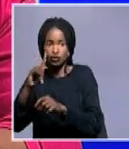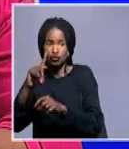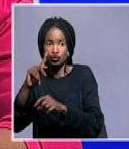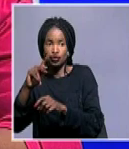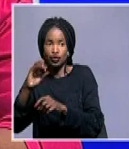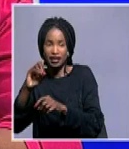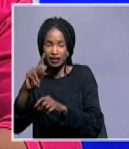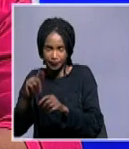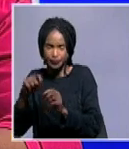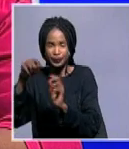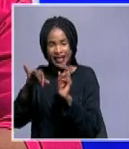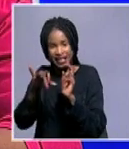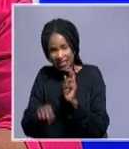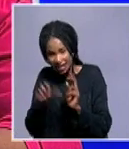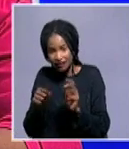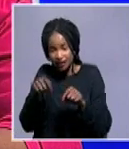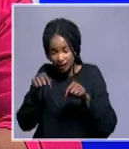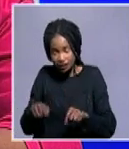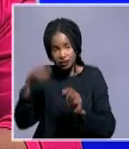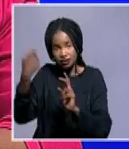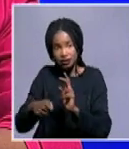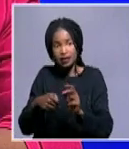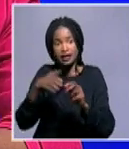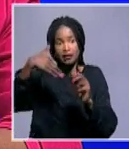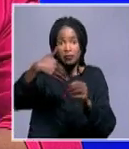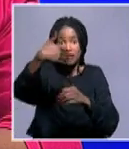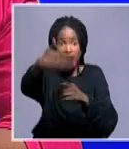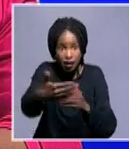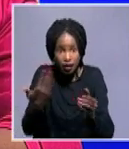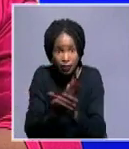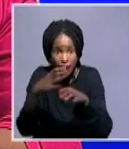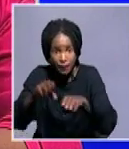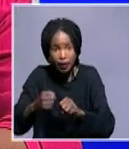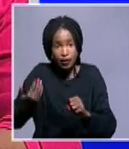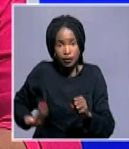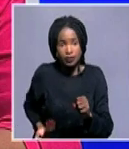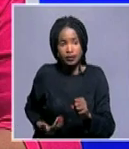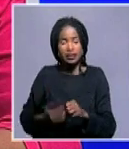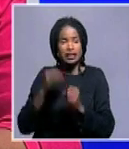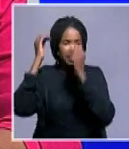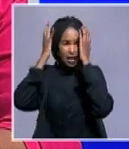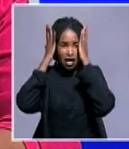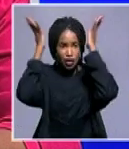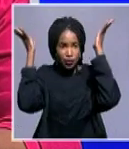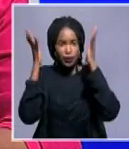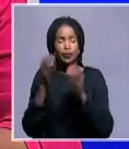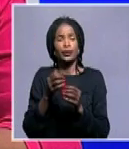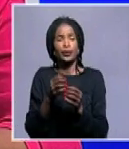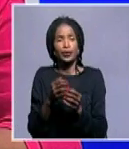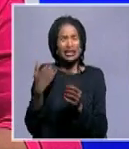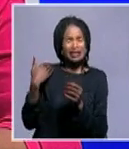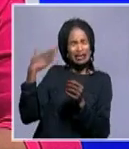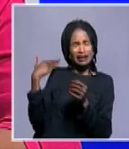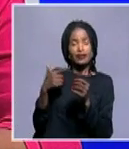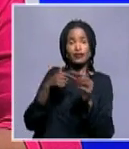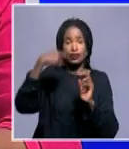Namibia the incoming chair. And Eswatini the past immediate chair. Now in